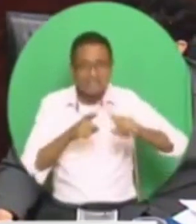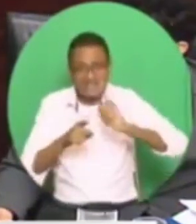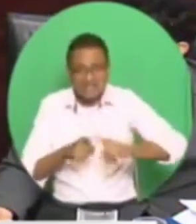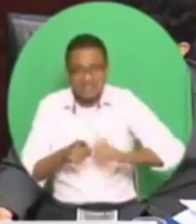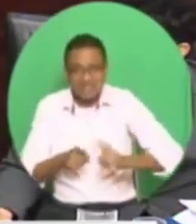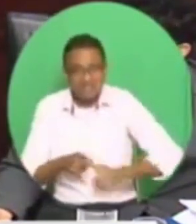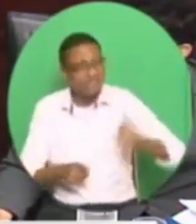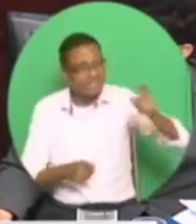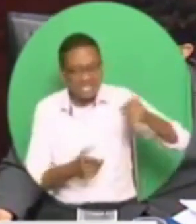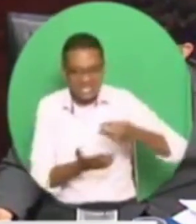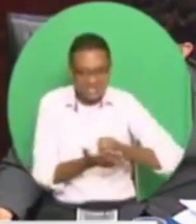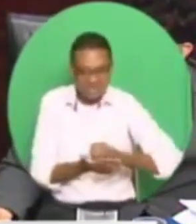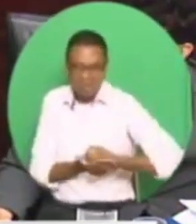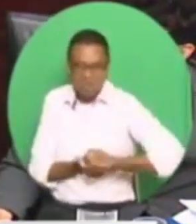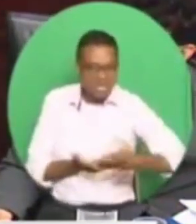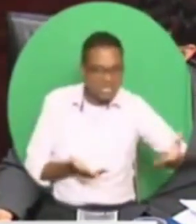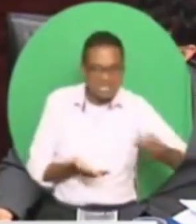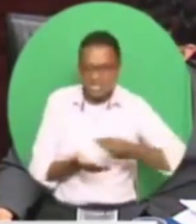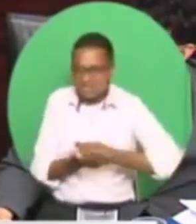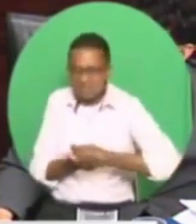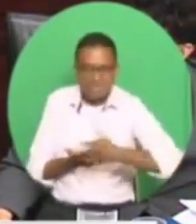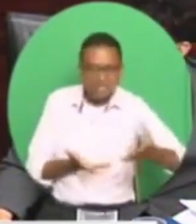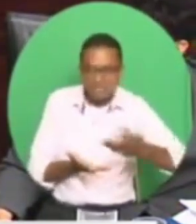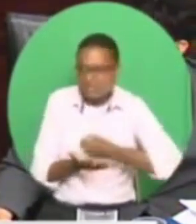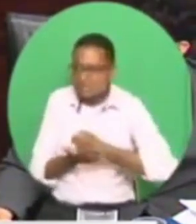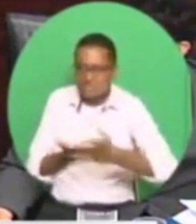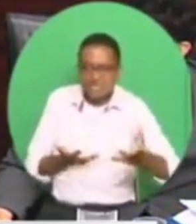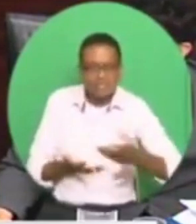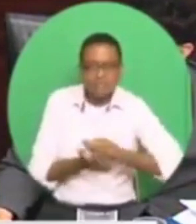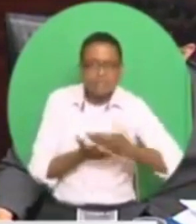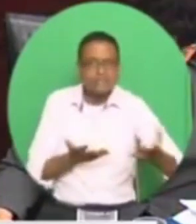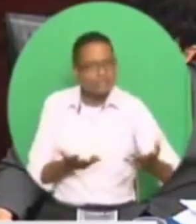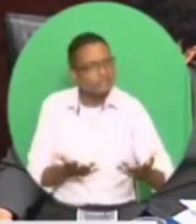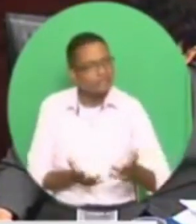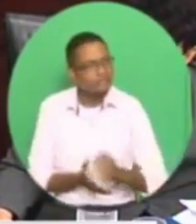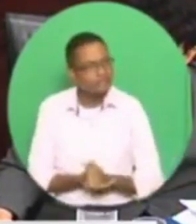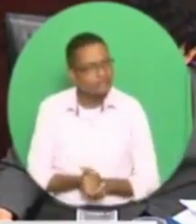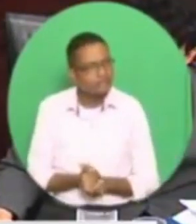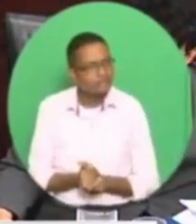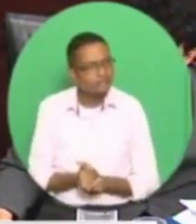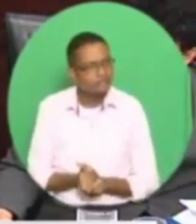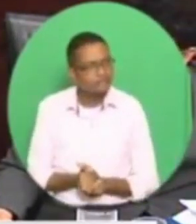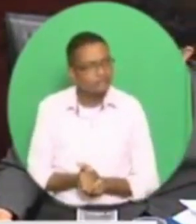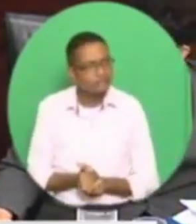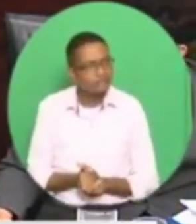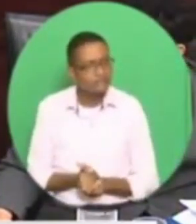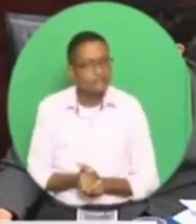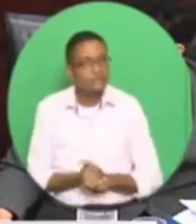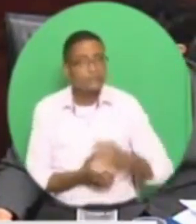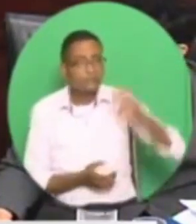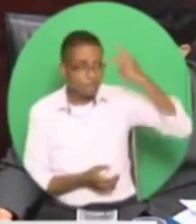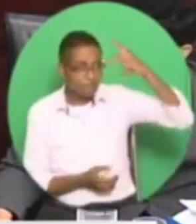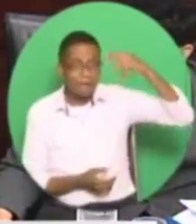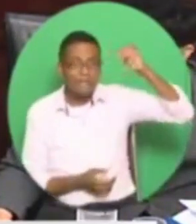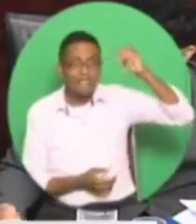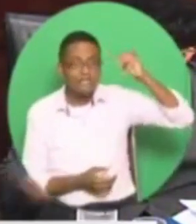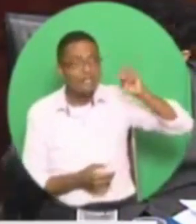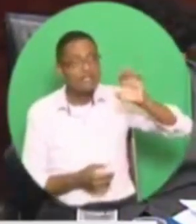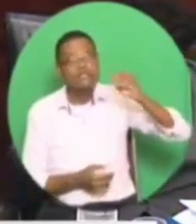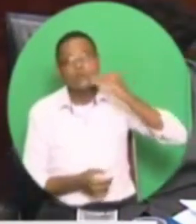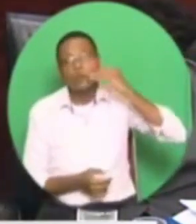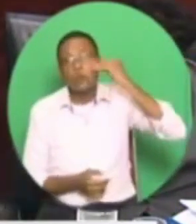So that was our next, Susu Han brought in that money. You didn't get it from the last administration. The Prime Minister residents in Tobago,